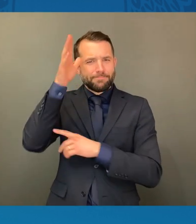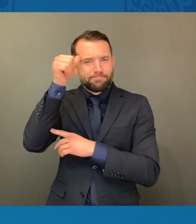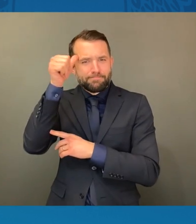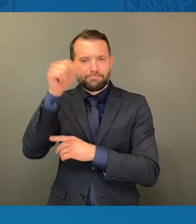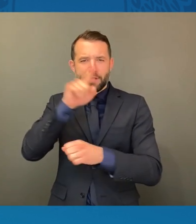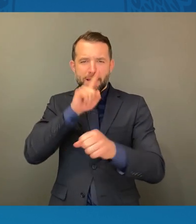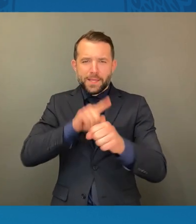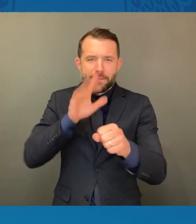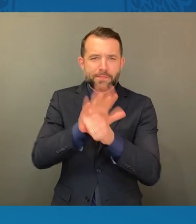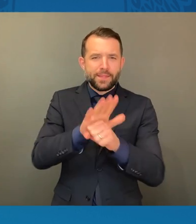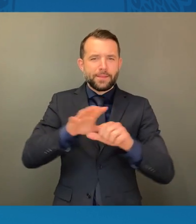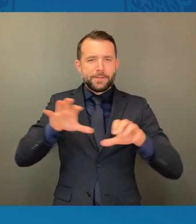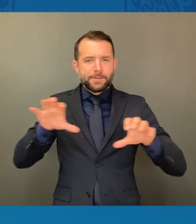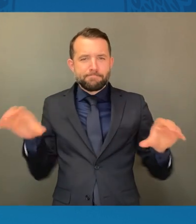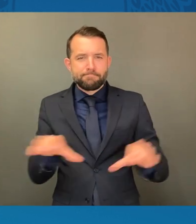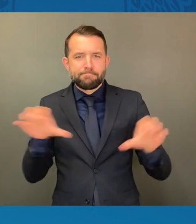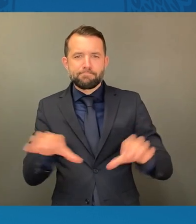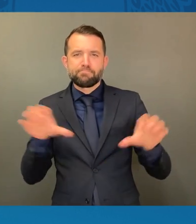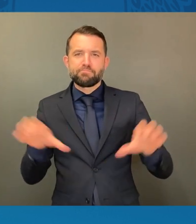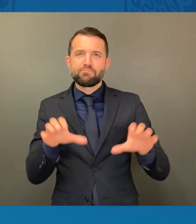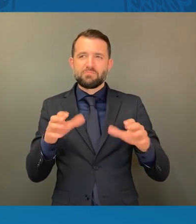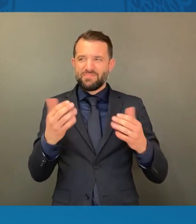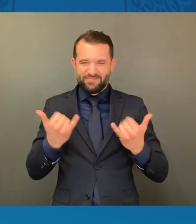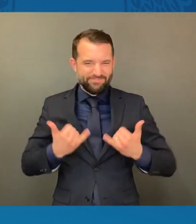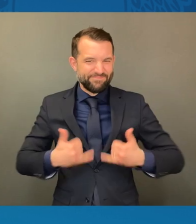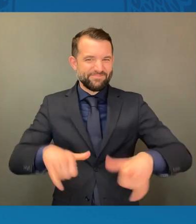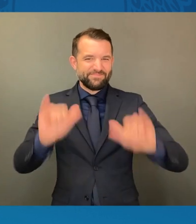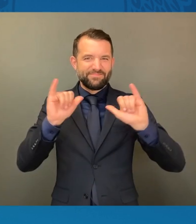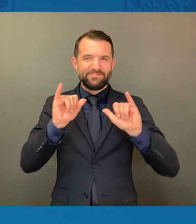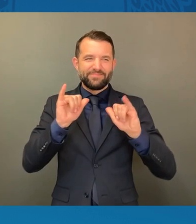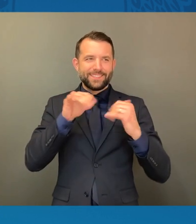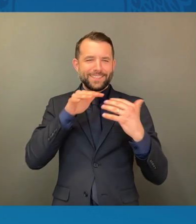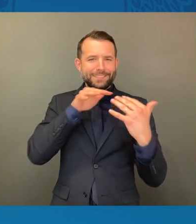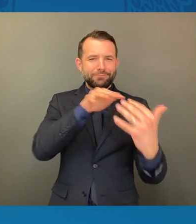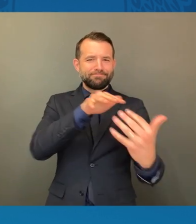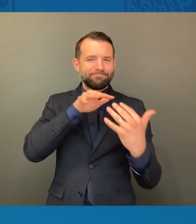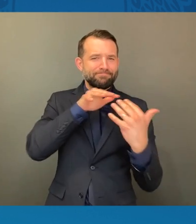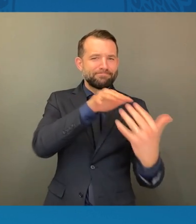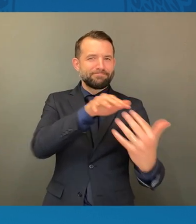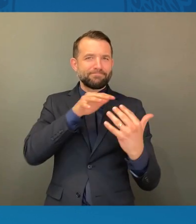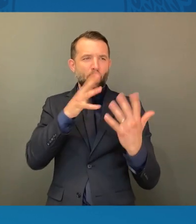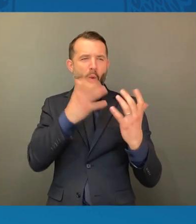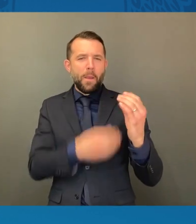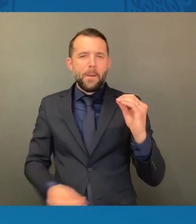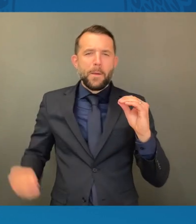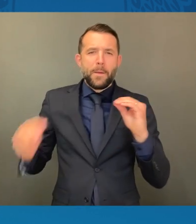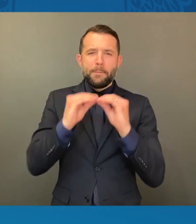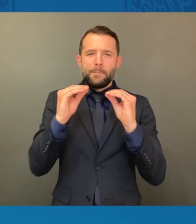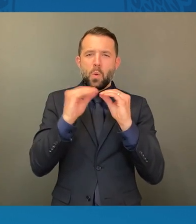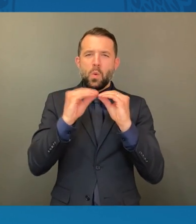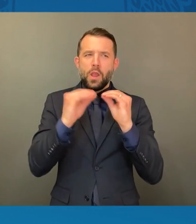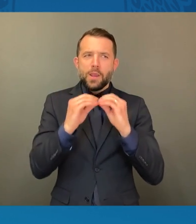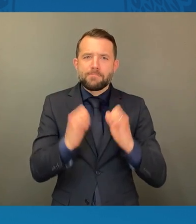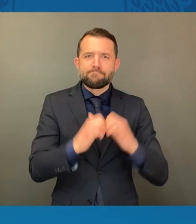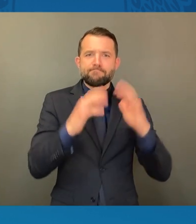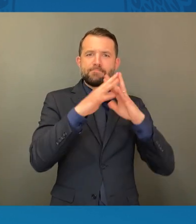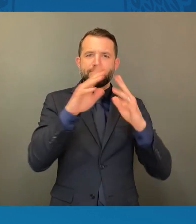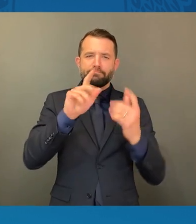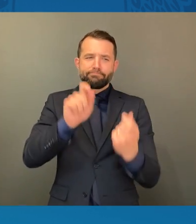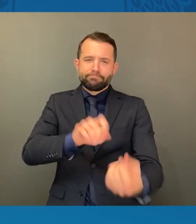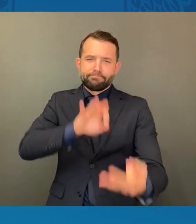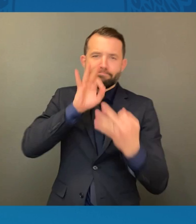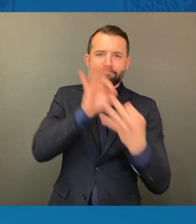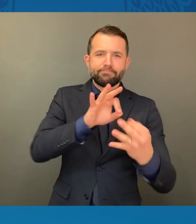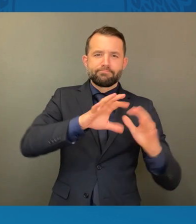still in a fight to form a more perfect union. And nowhere is